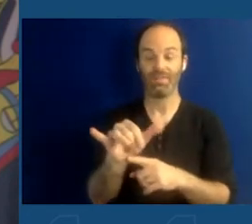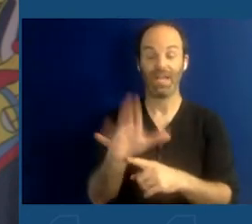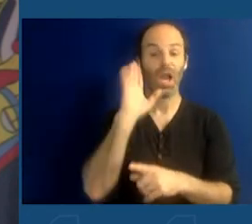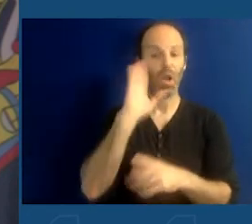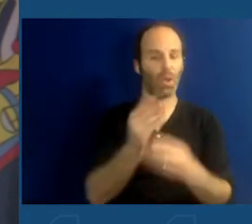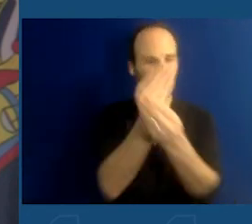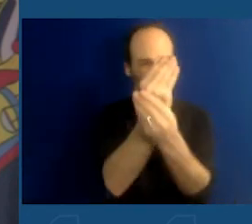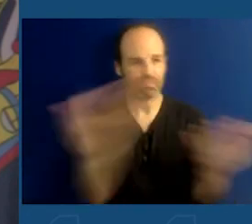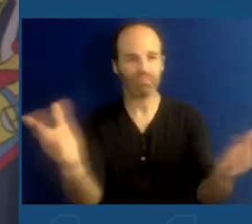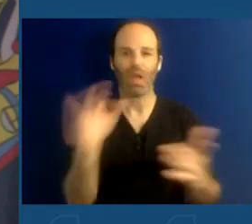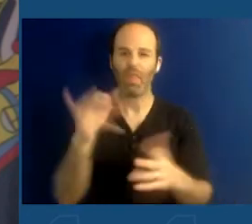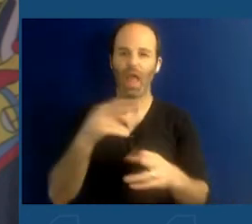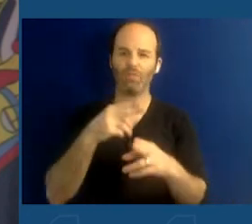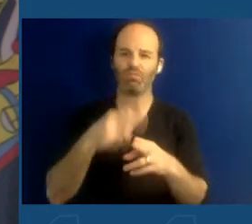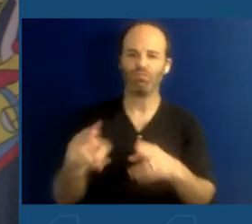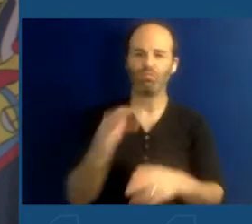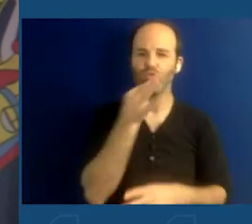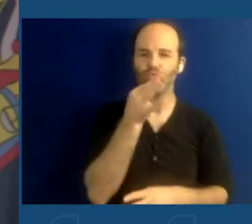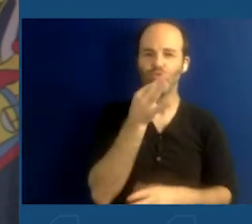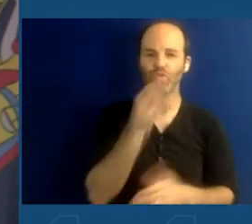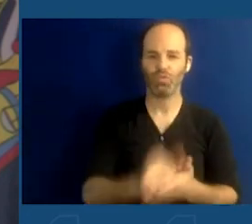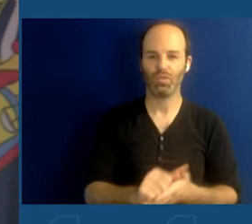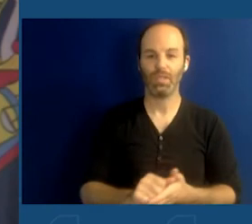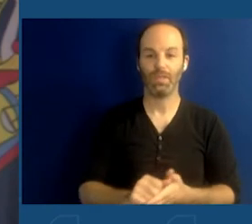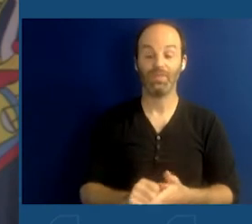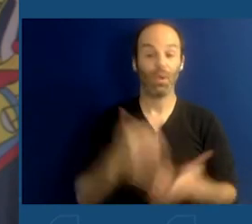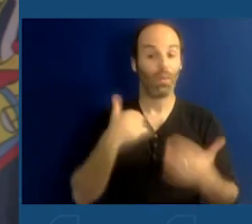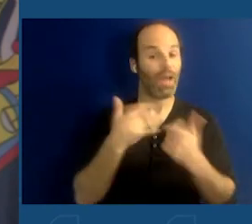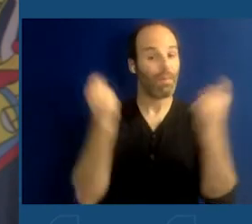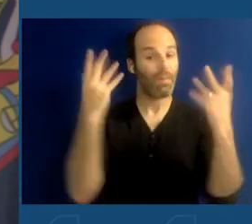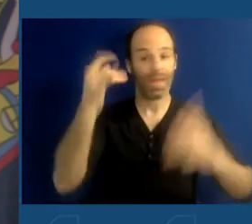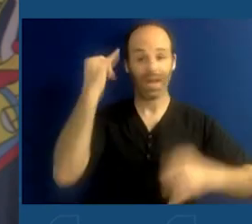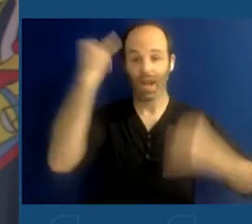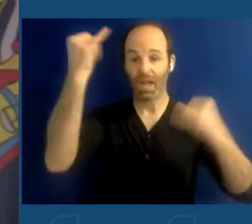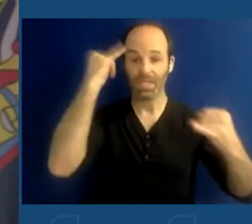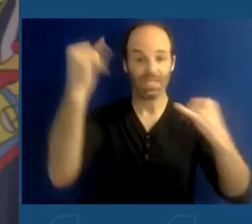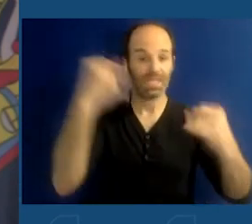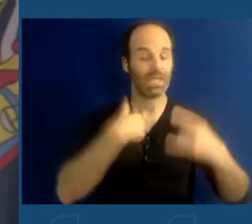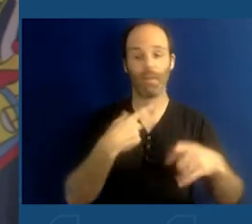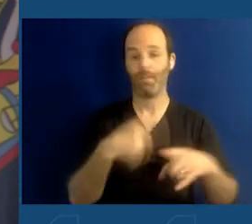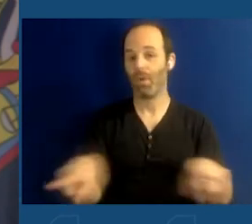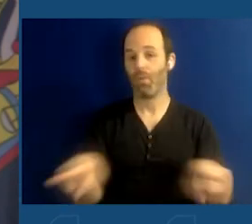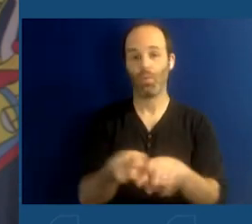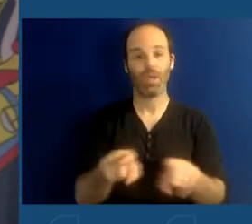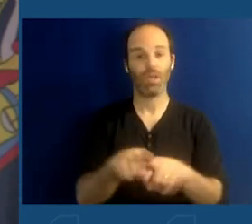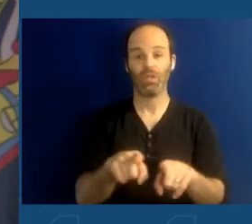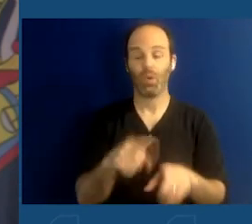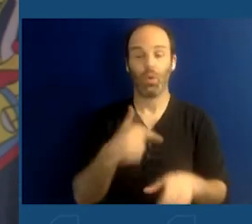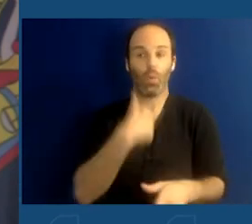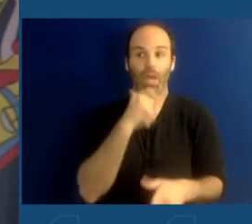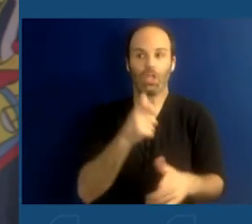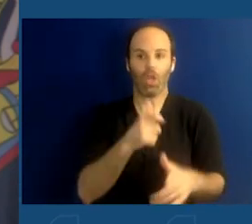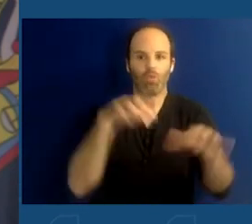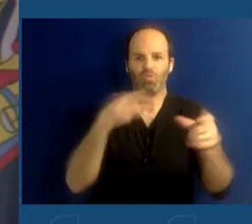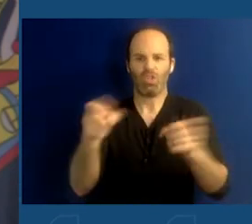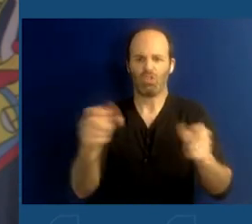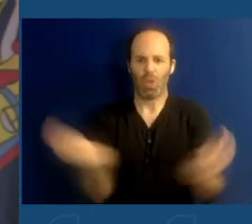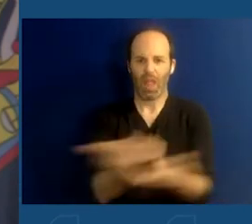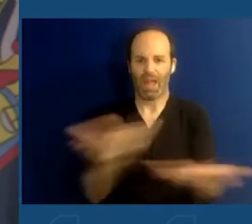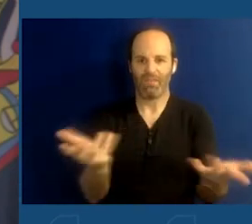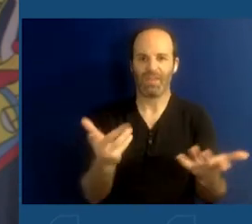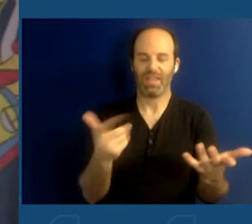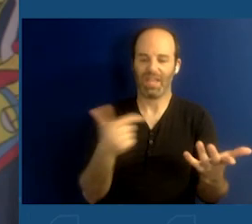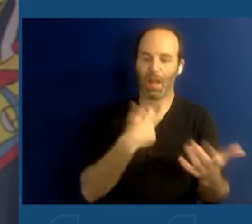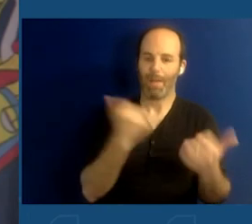we have a lot of ideas, but also we do not have a monopoly on those ideas. Many of the ideas that I think will be most